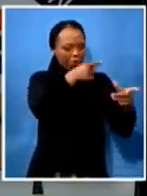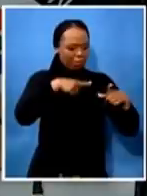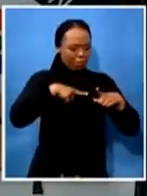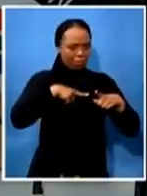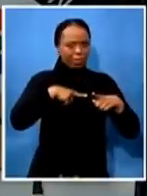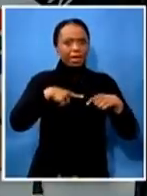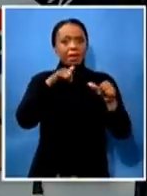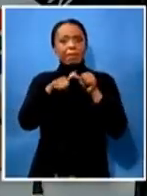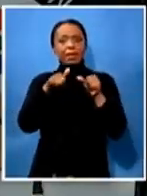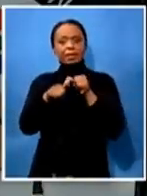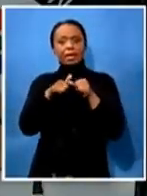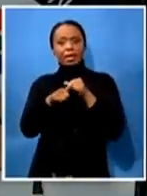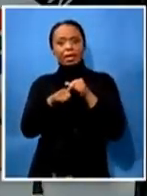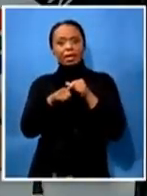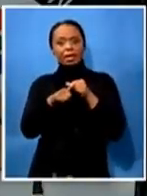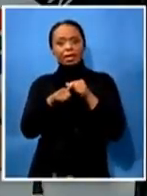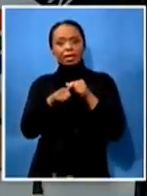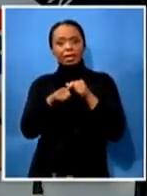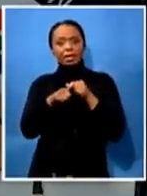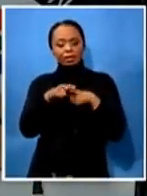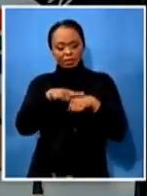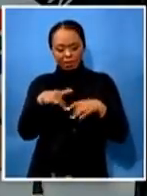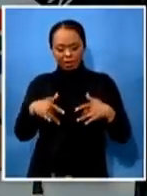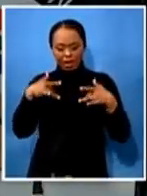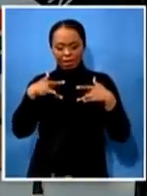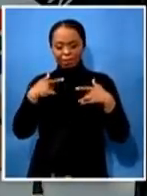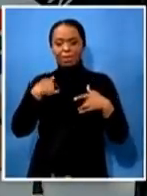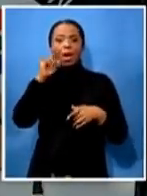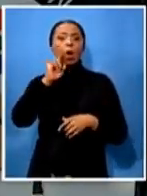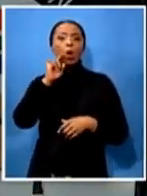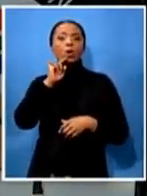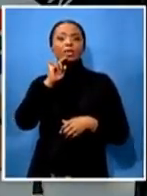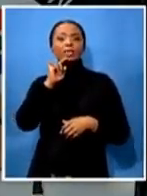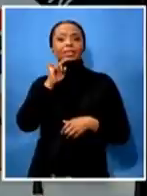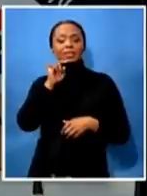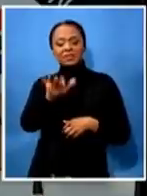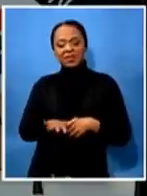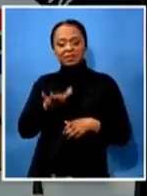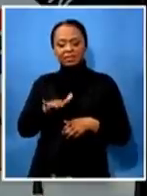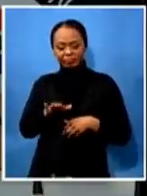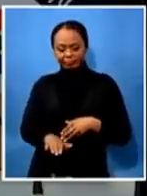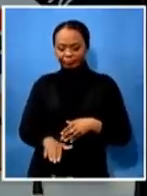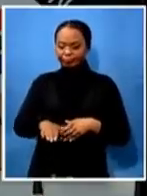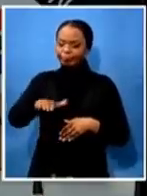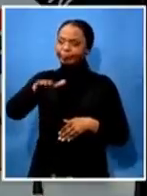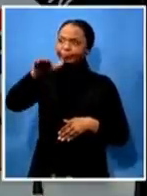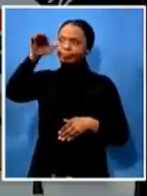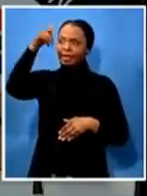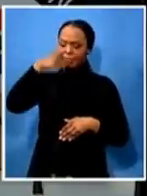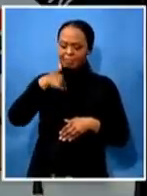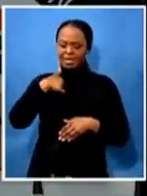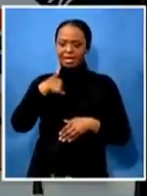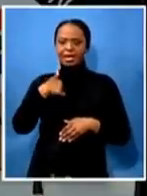the age of 15 i have been part of many south africans who have availed themselves to be directly active in fighting